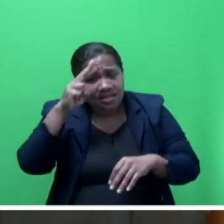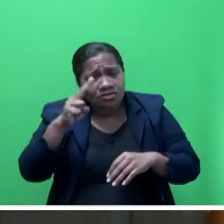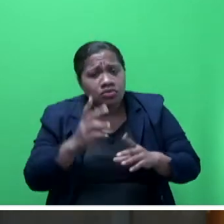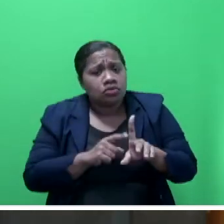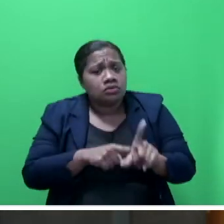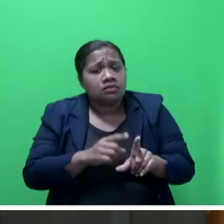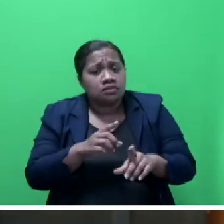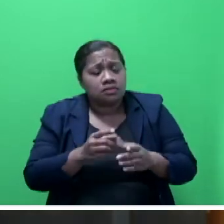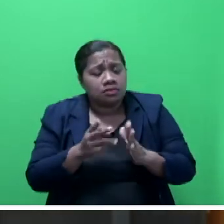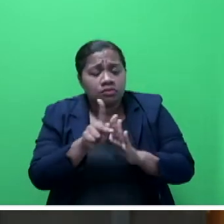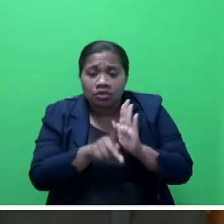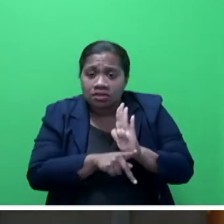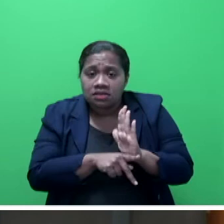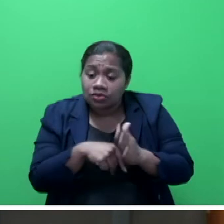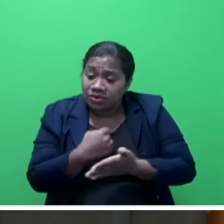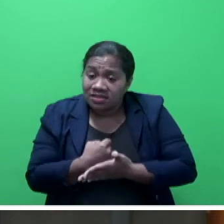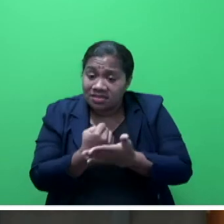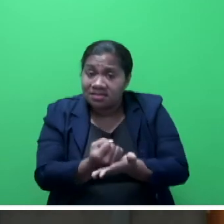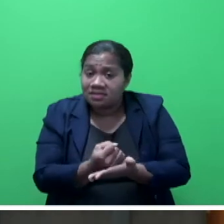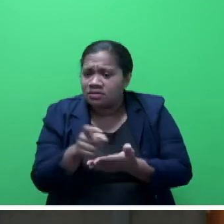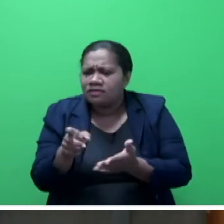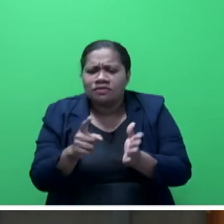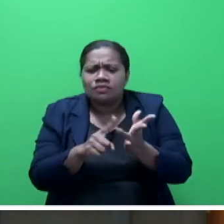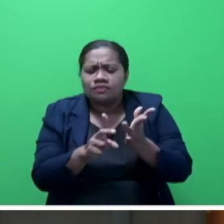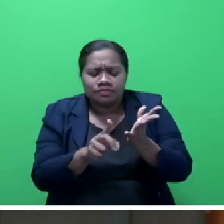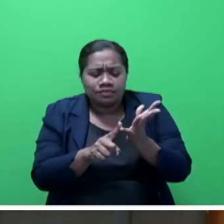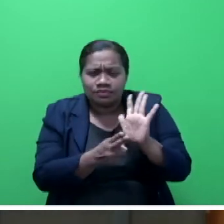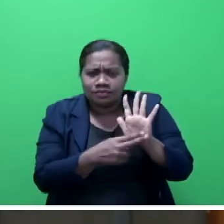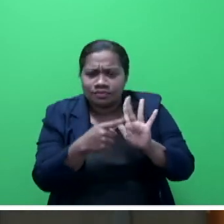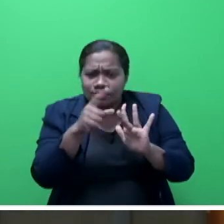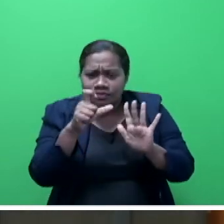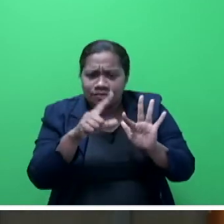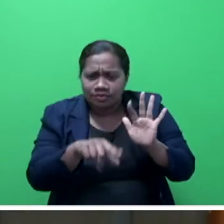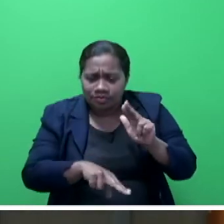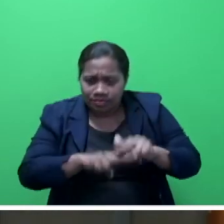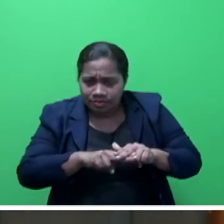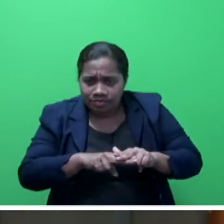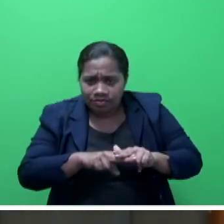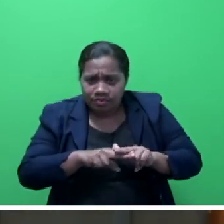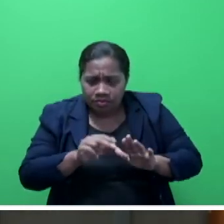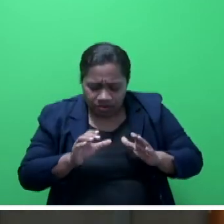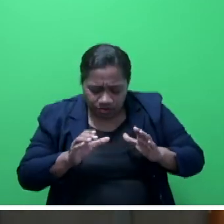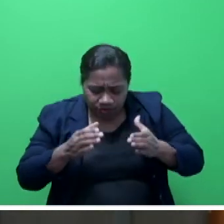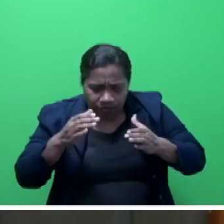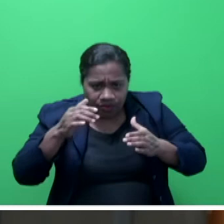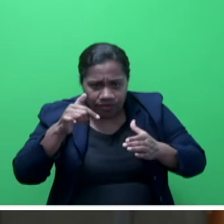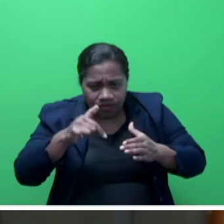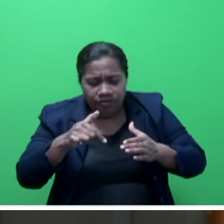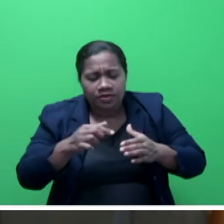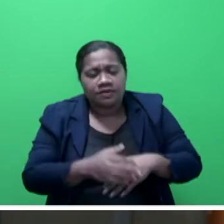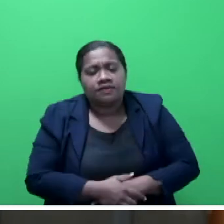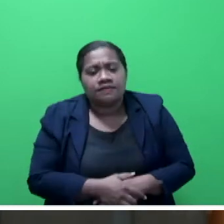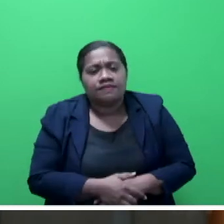the assistance of UNICEF, a set of sustainable and green and blue economic focus set of initiatives, Mr Speaker Say.